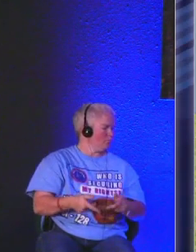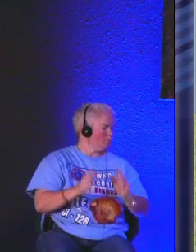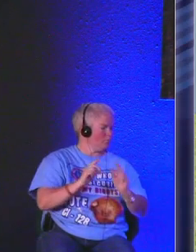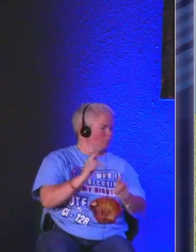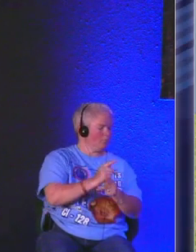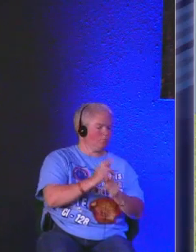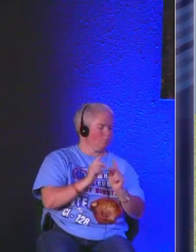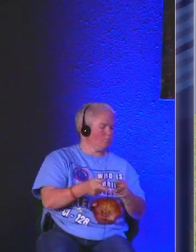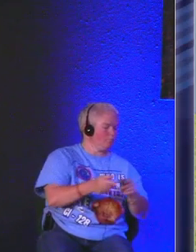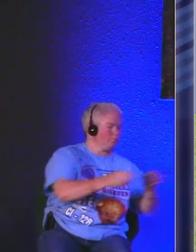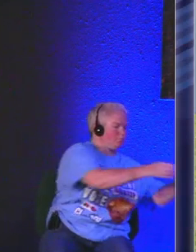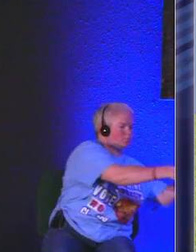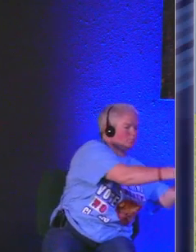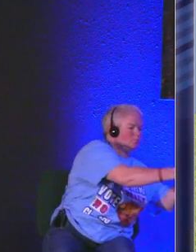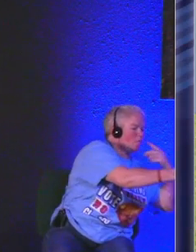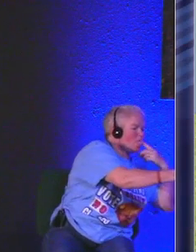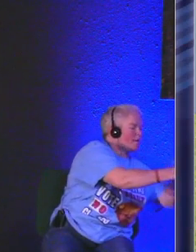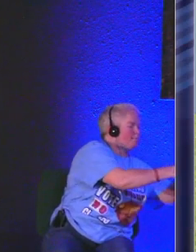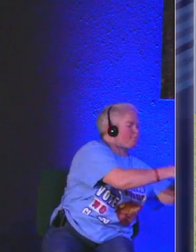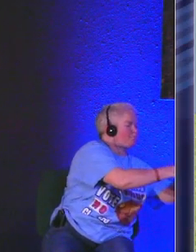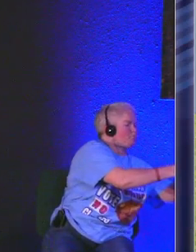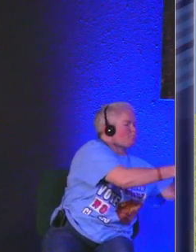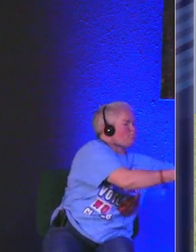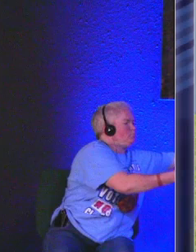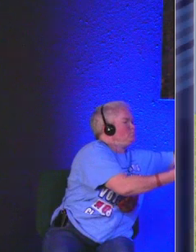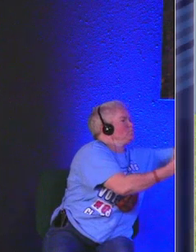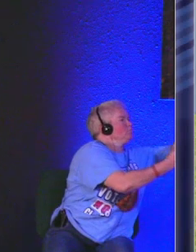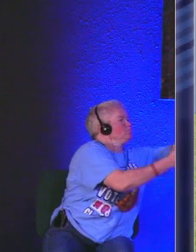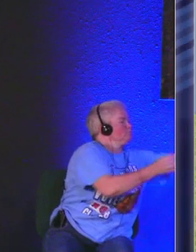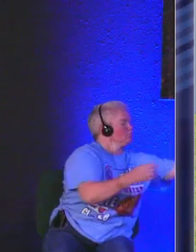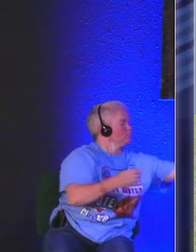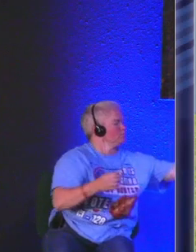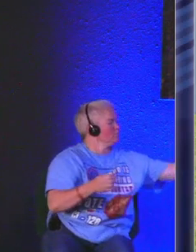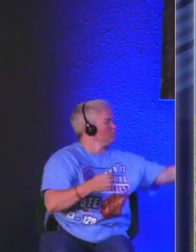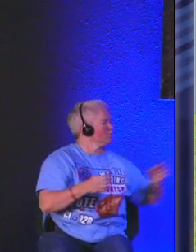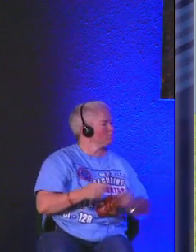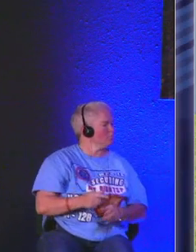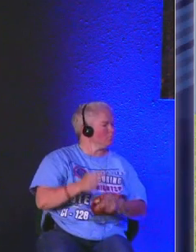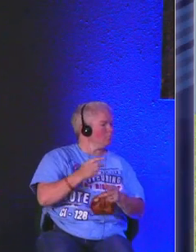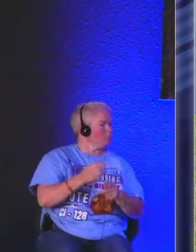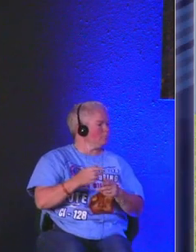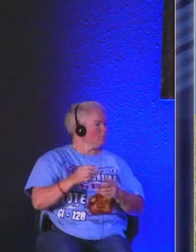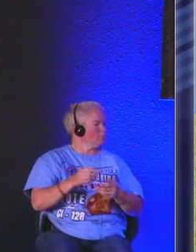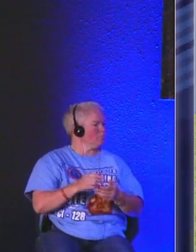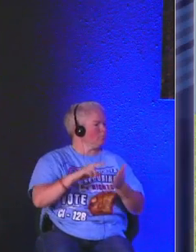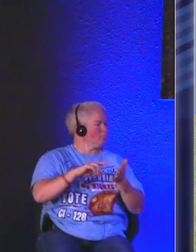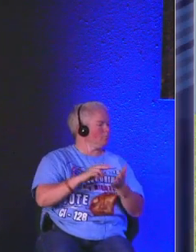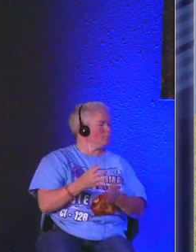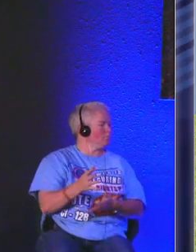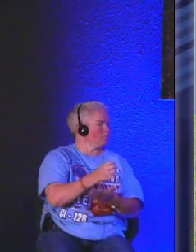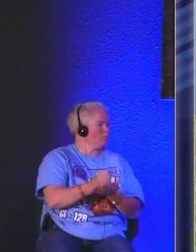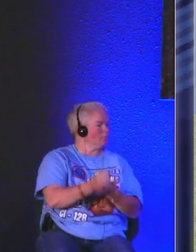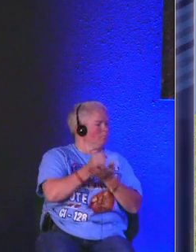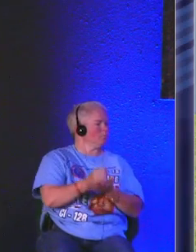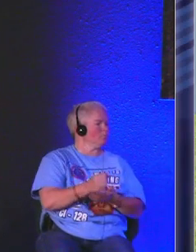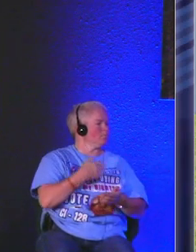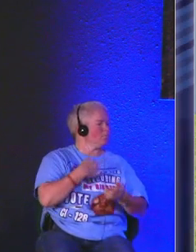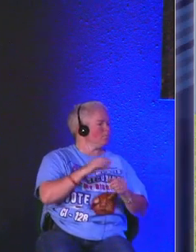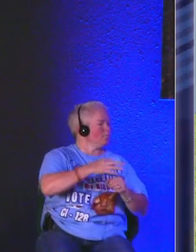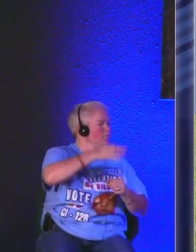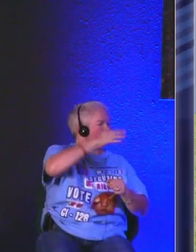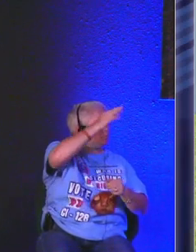he restores my soul he leads me in paths of righteousness for his name's